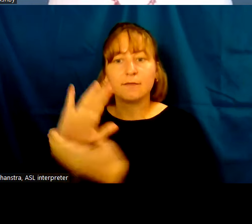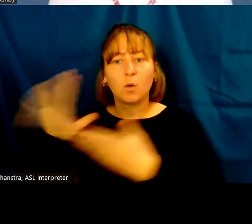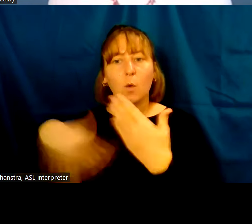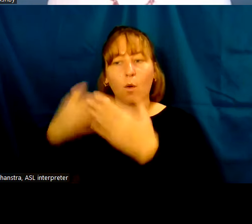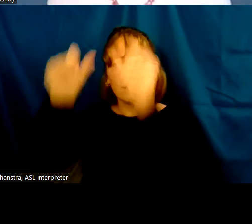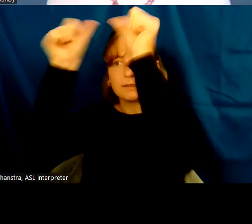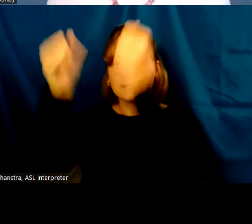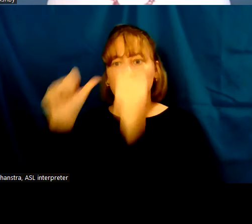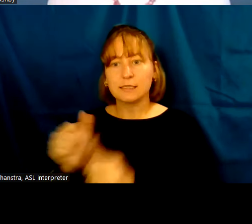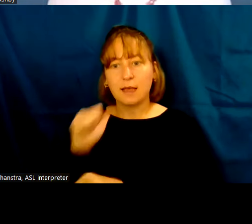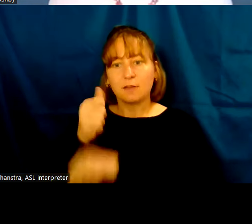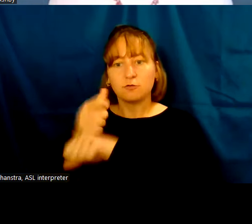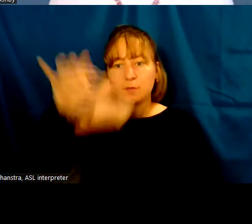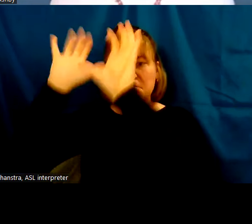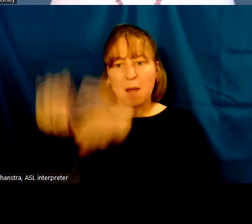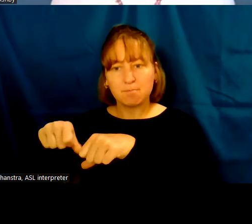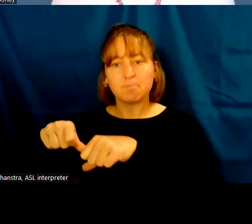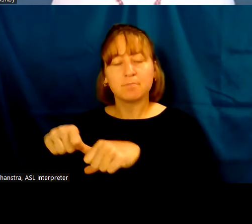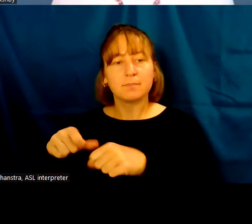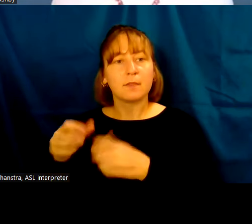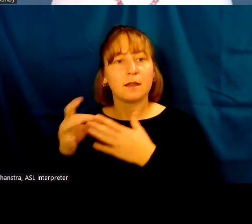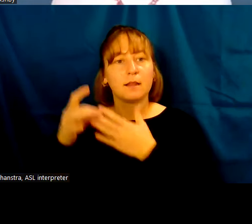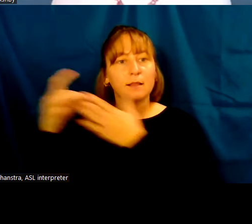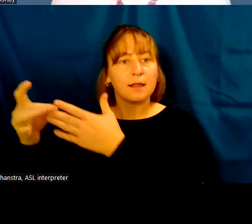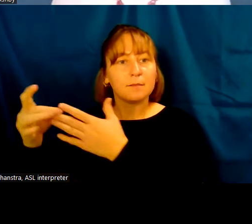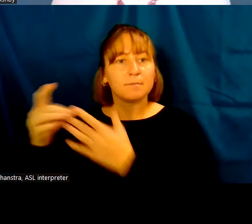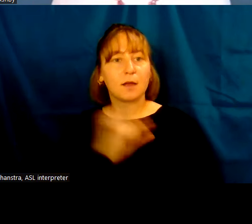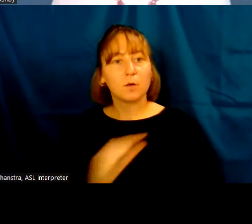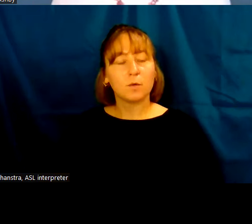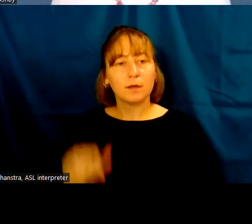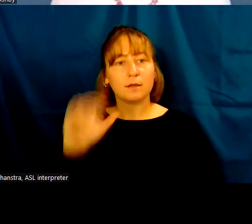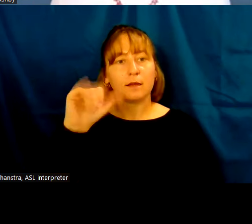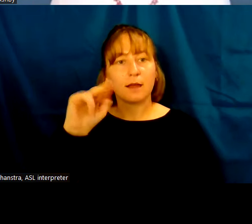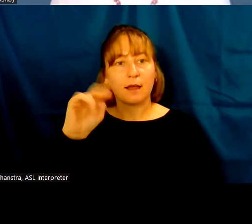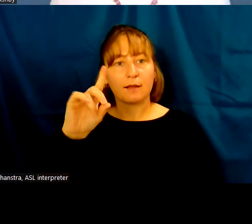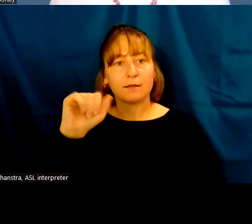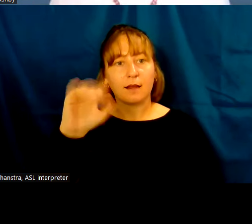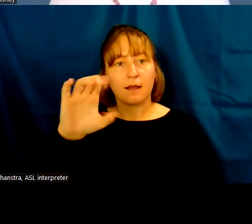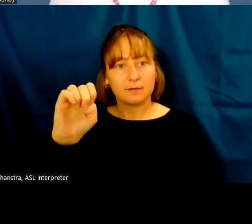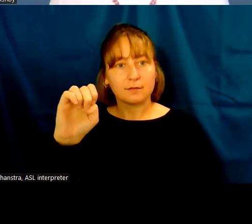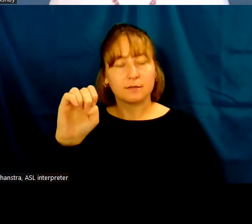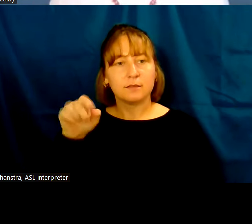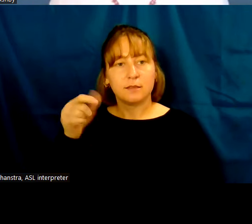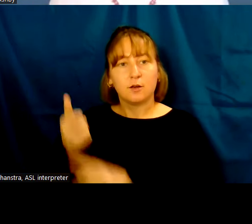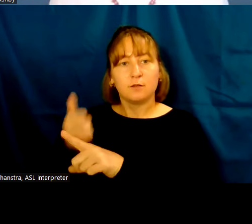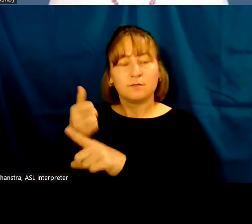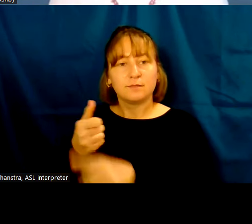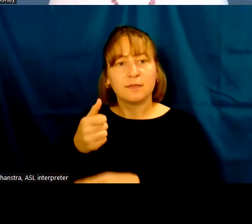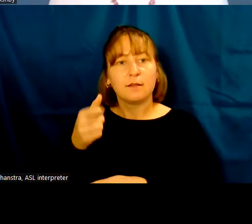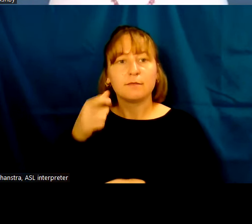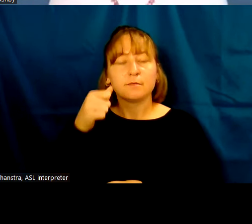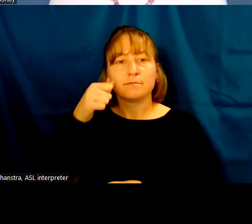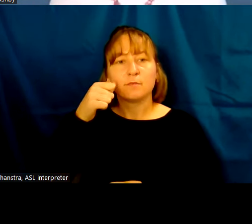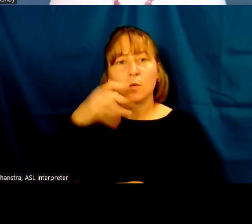generals of Queen Candace, who was a ruler of the Ethiopians in my time, a masculine sort of woman and